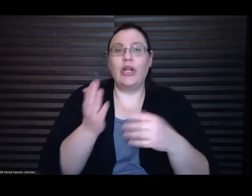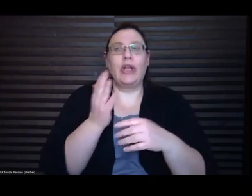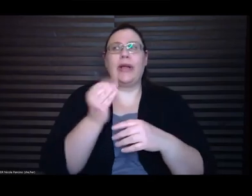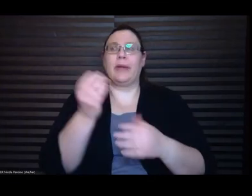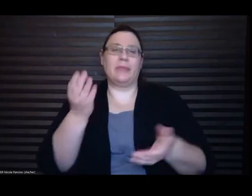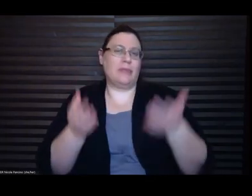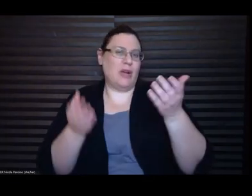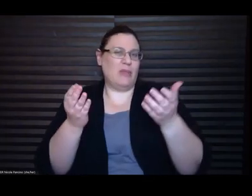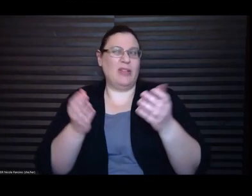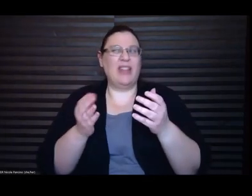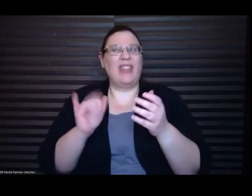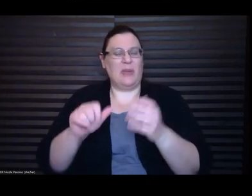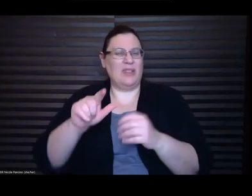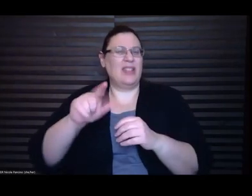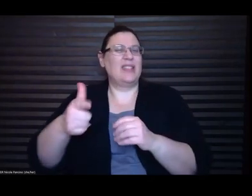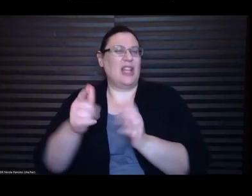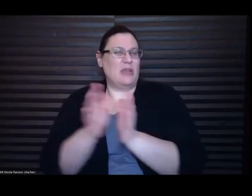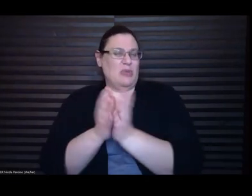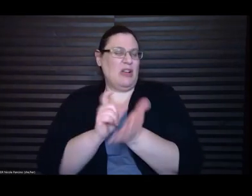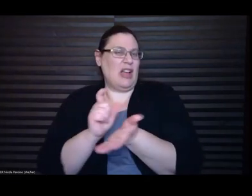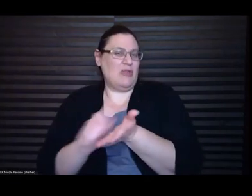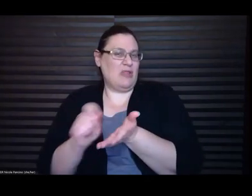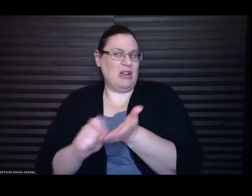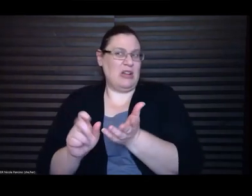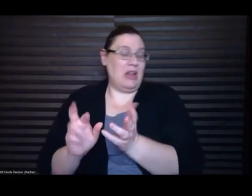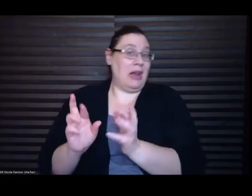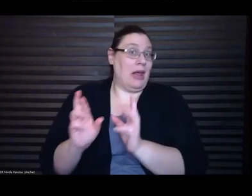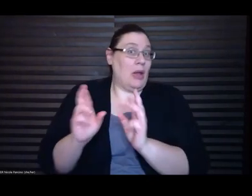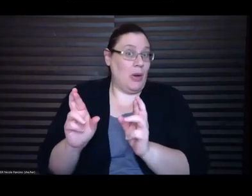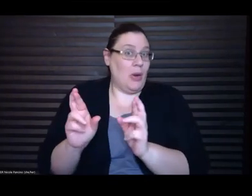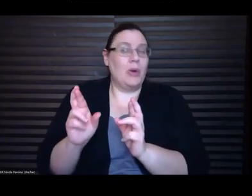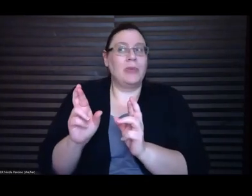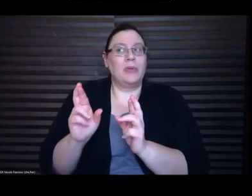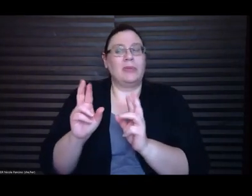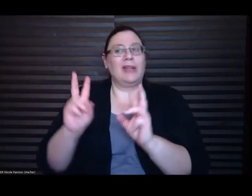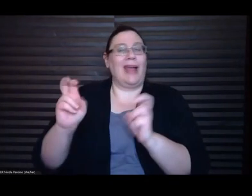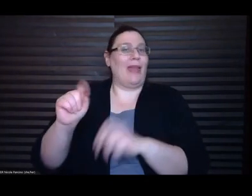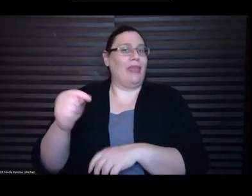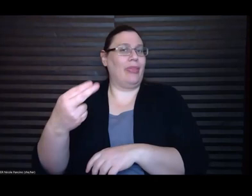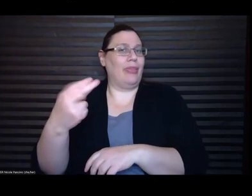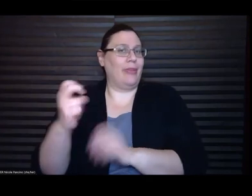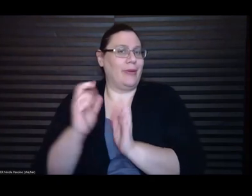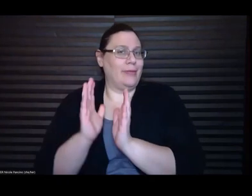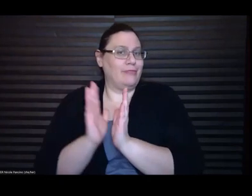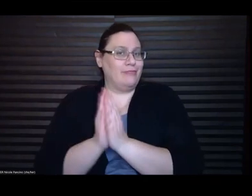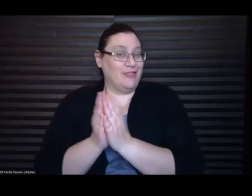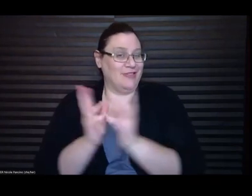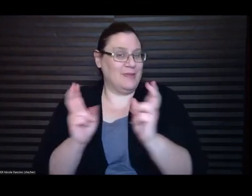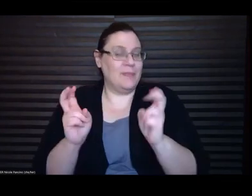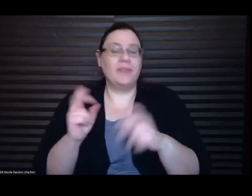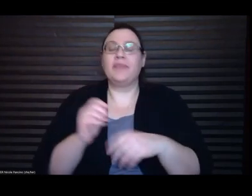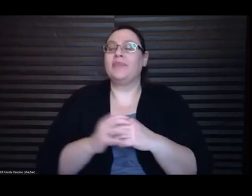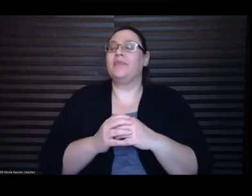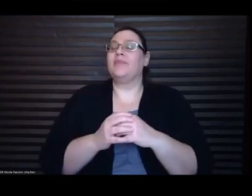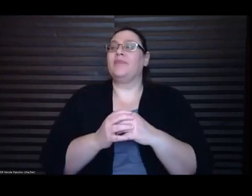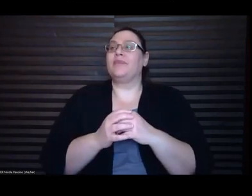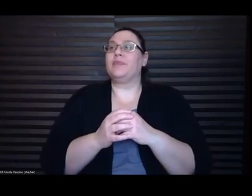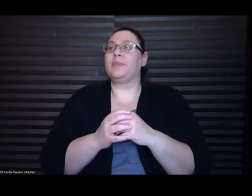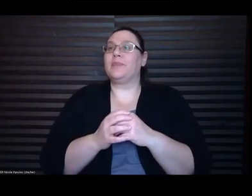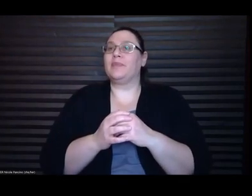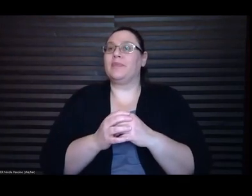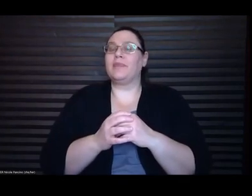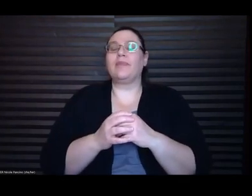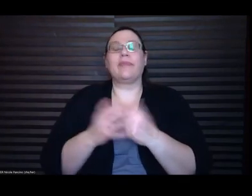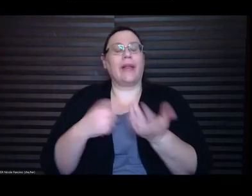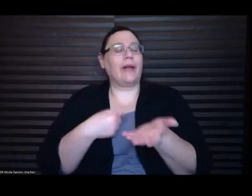the book. Then as I started having conversations with my cohort and the